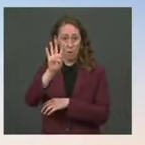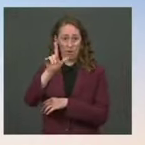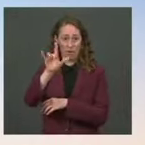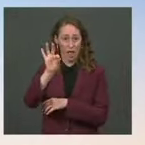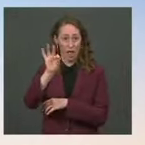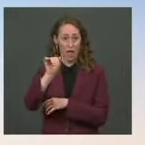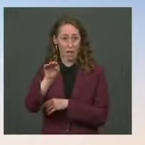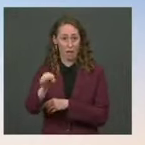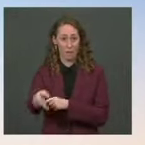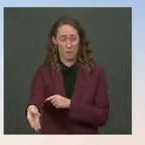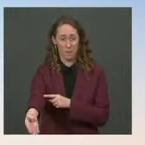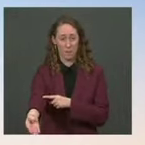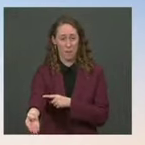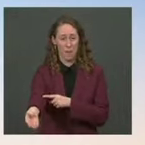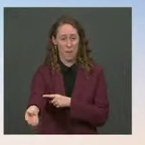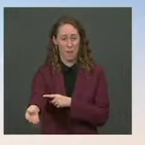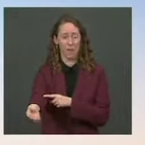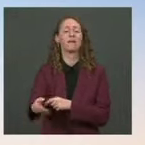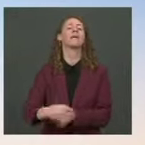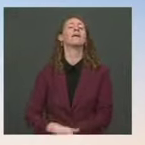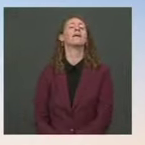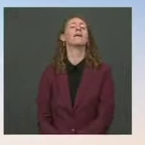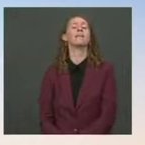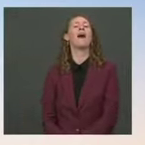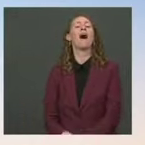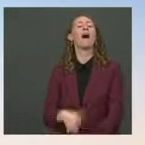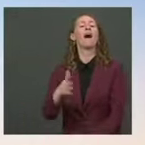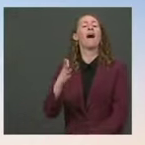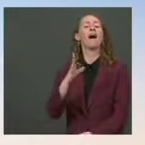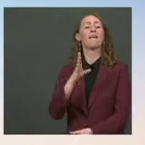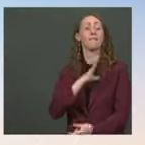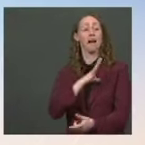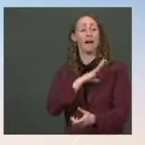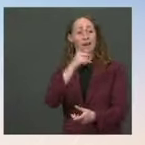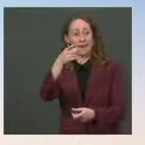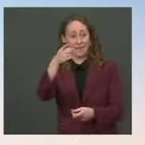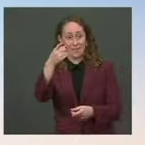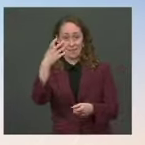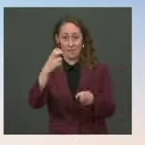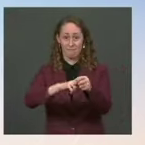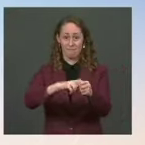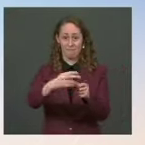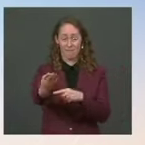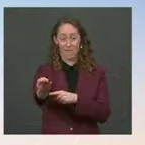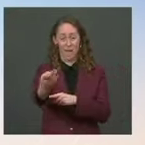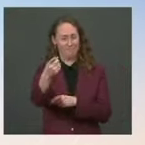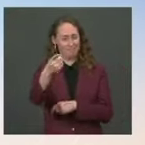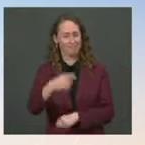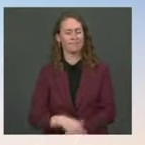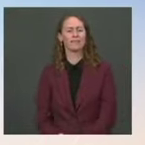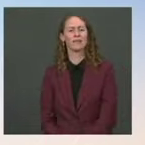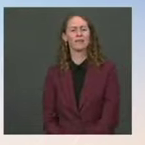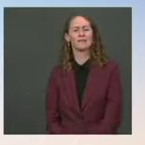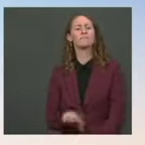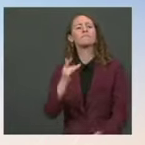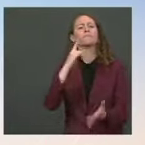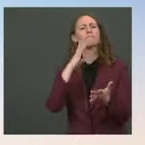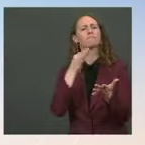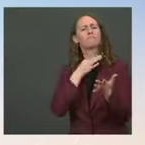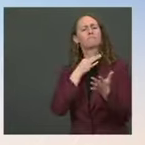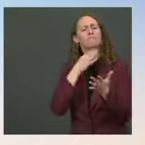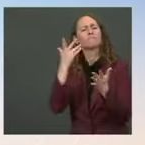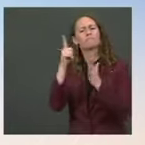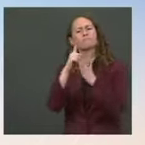morning. we are talking about early flights earlier than you might like to take a flight. It is our legal responsibility to safely care for unaccompanied